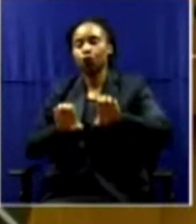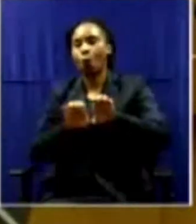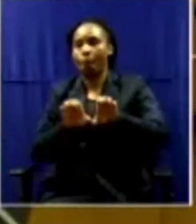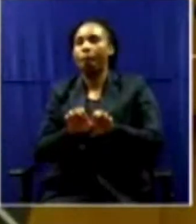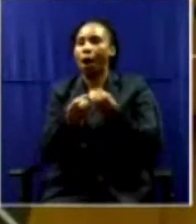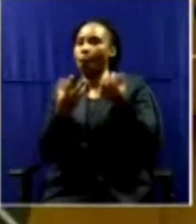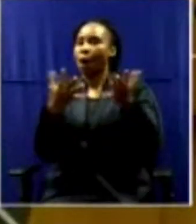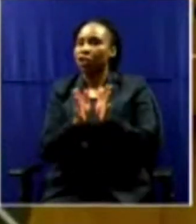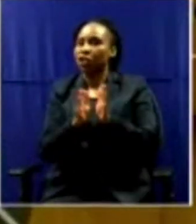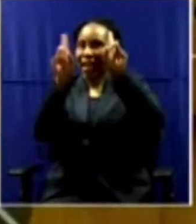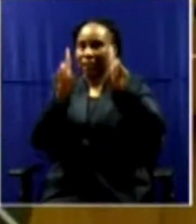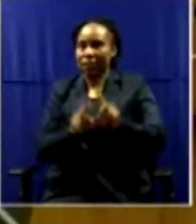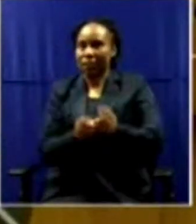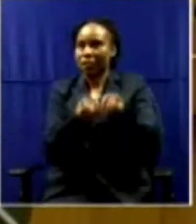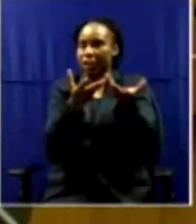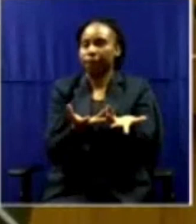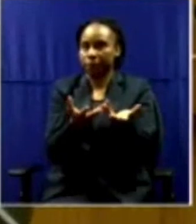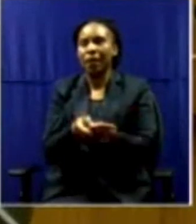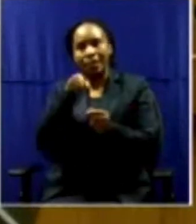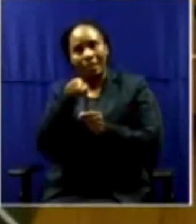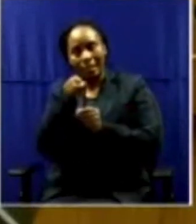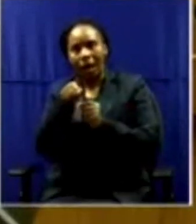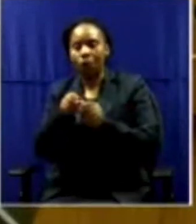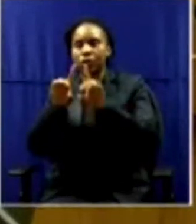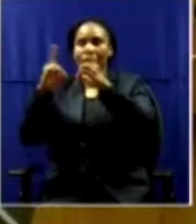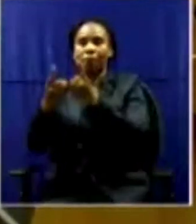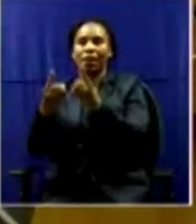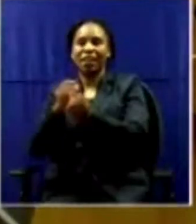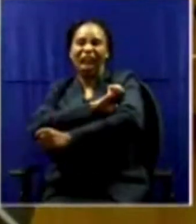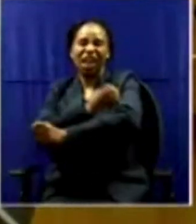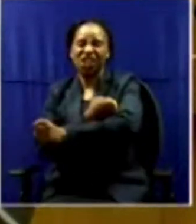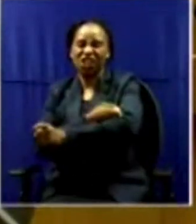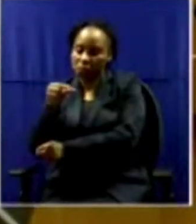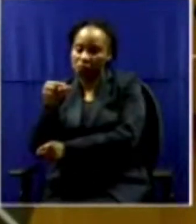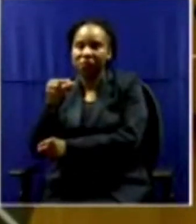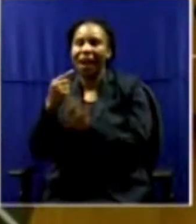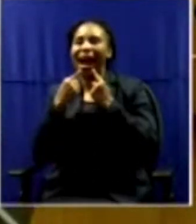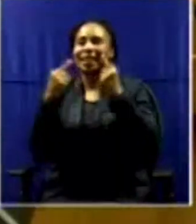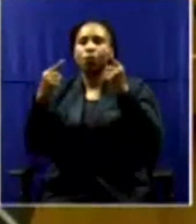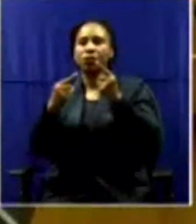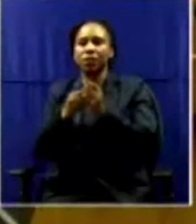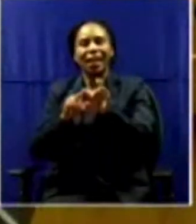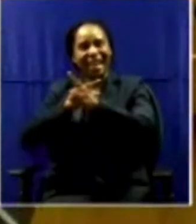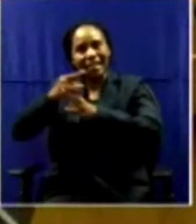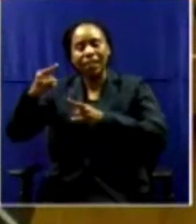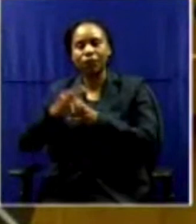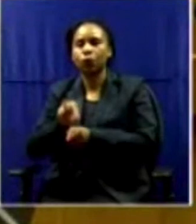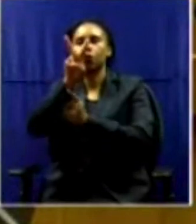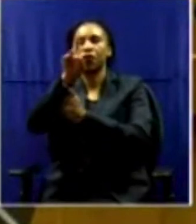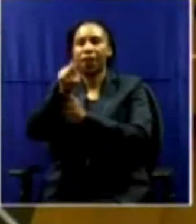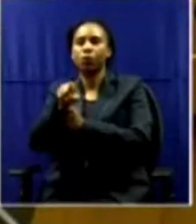of Mineral Resources and Energy will soon be announcing the successful bids for 2,000 megawatts